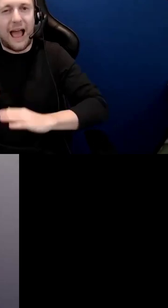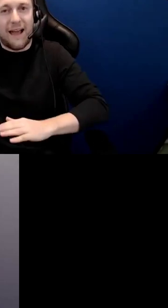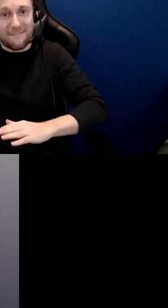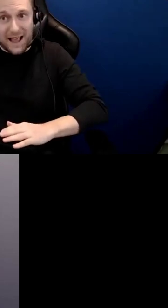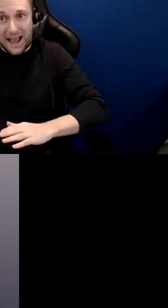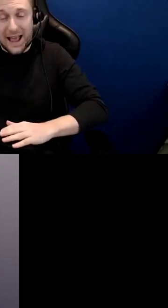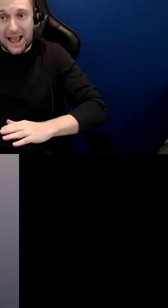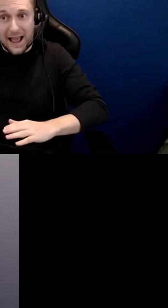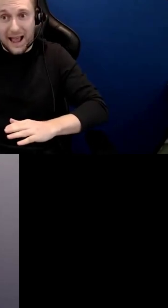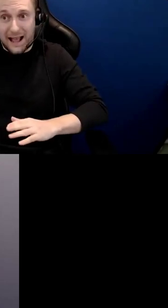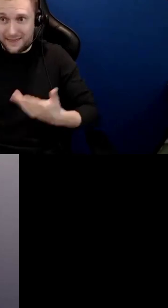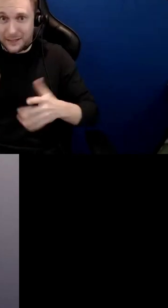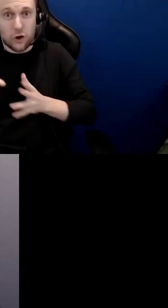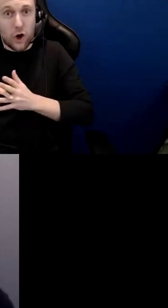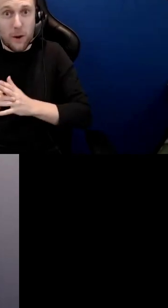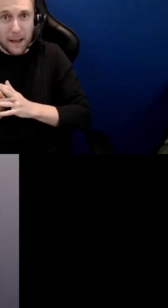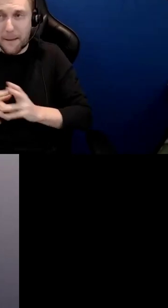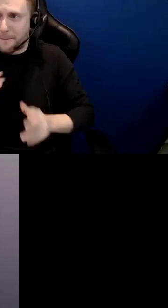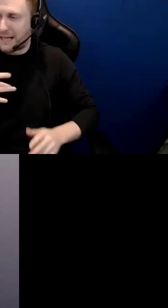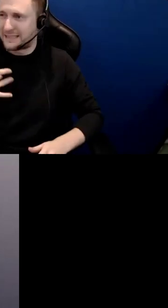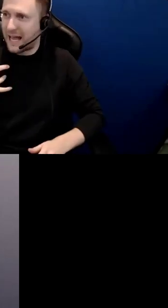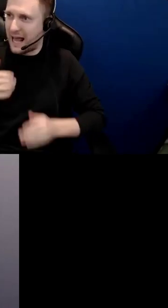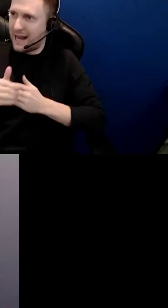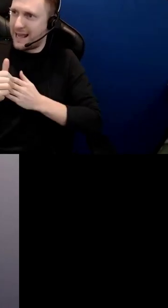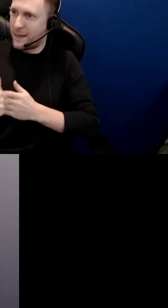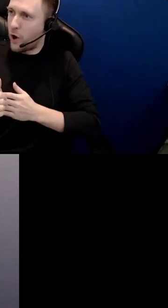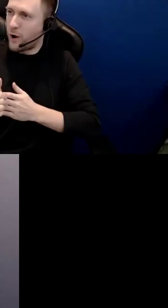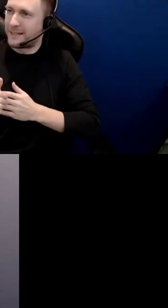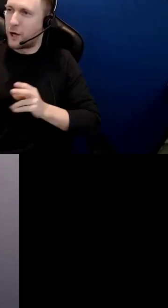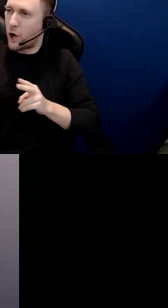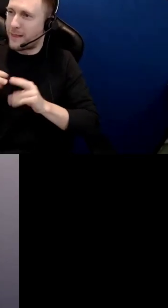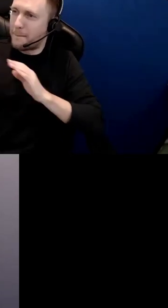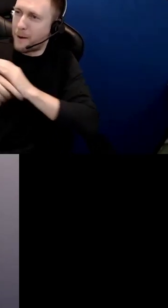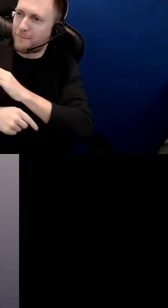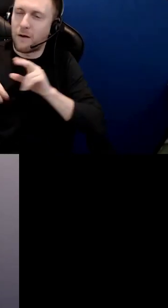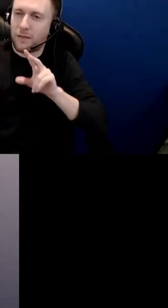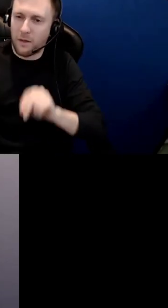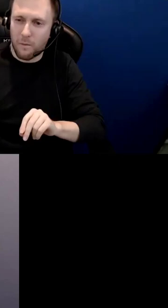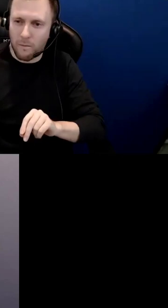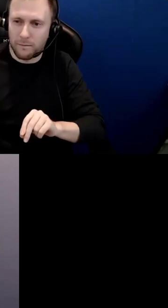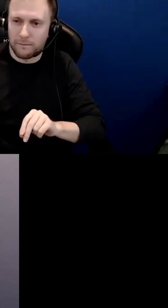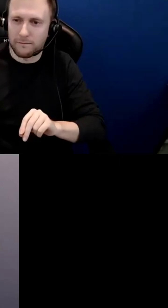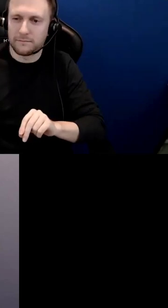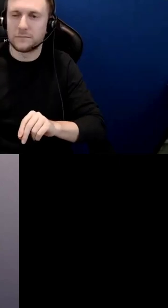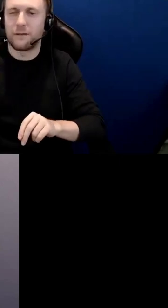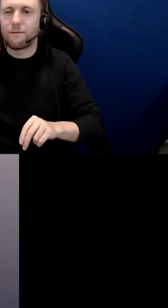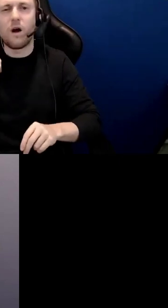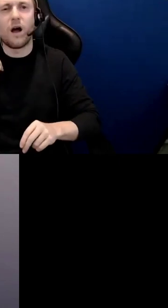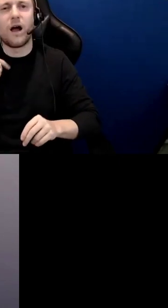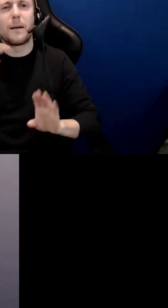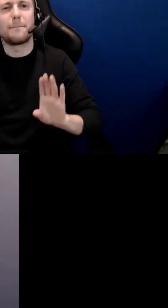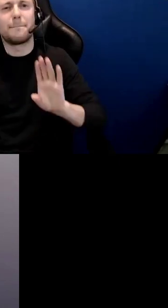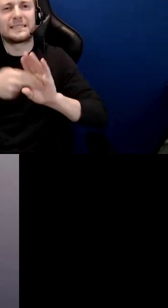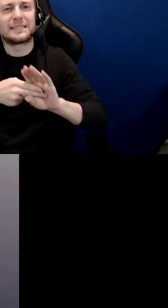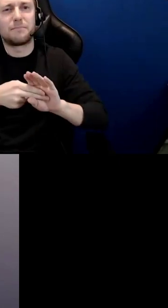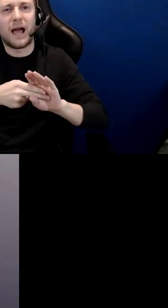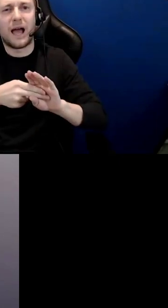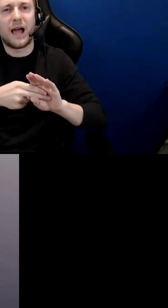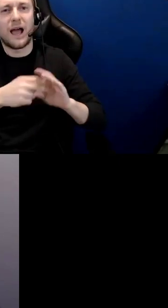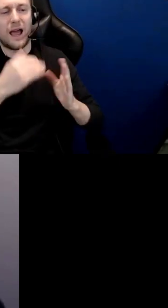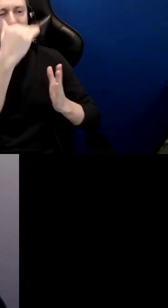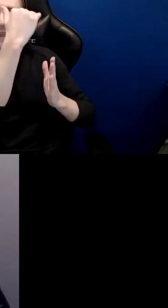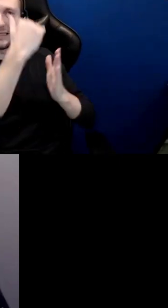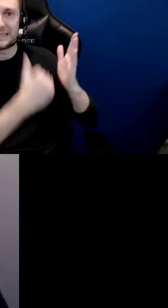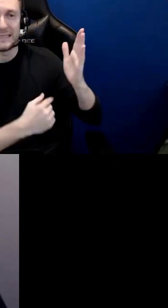and i was reviewing the list of participants i see many of you out there i know you to have a long